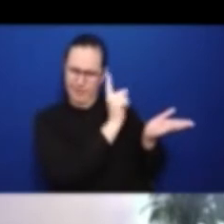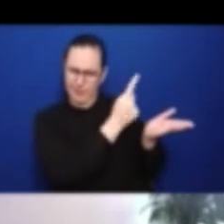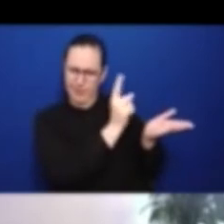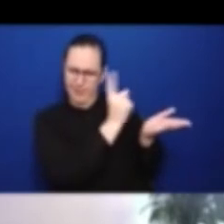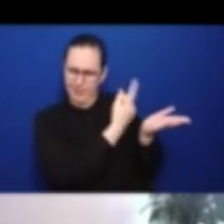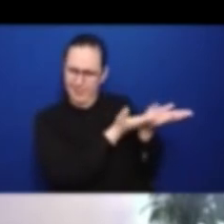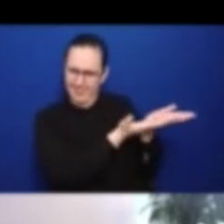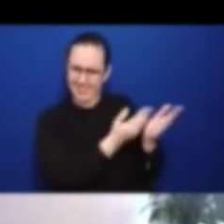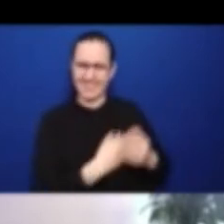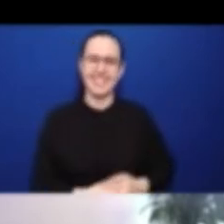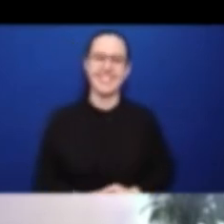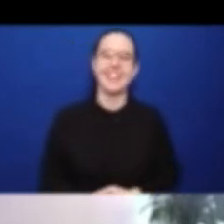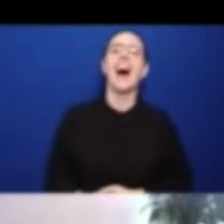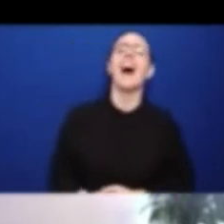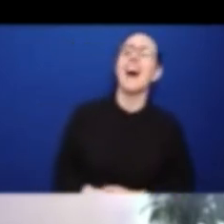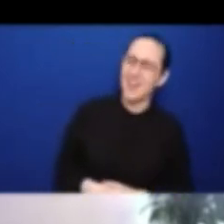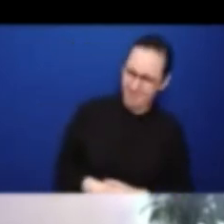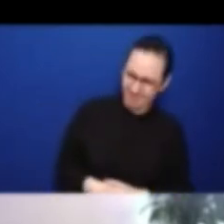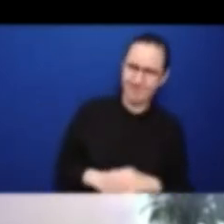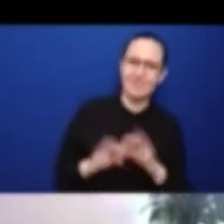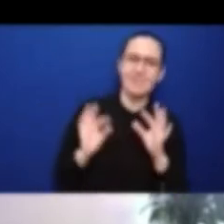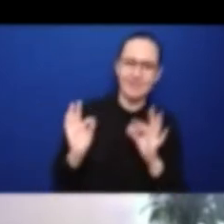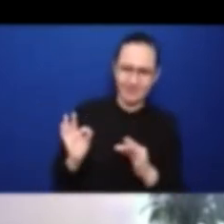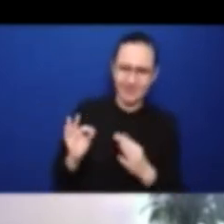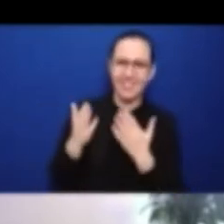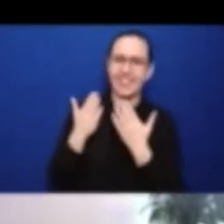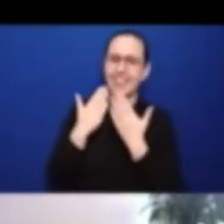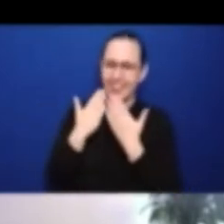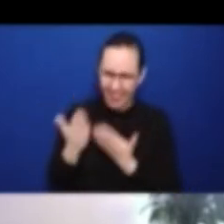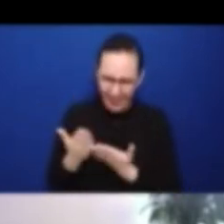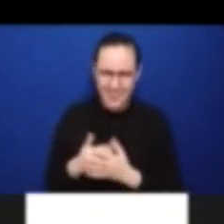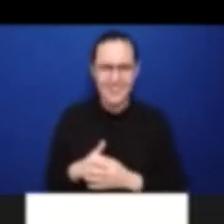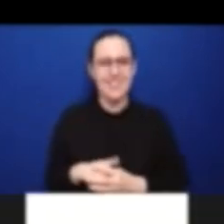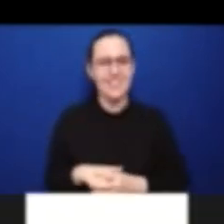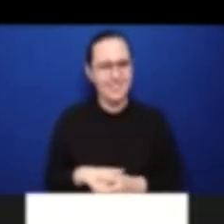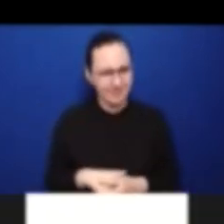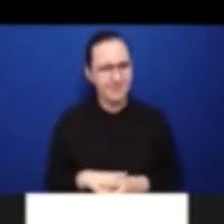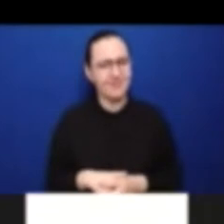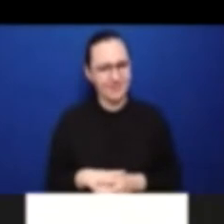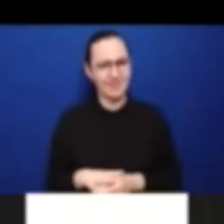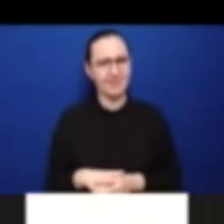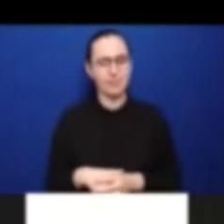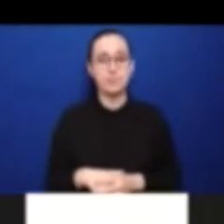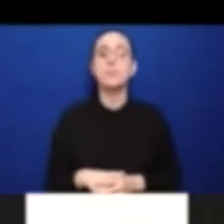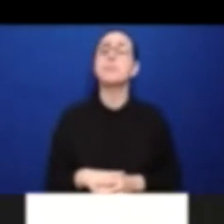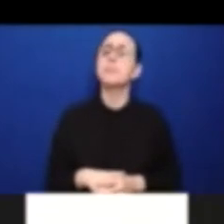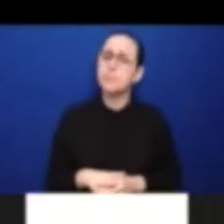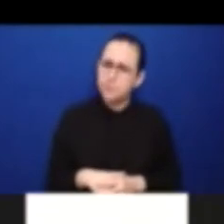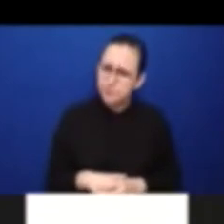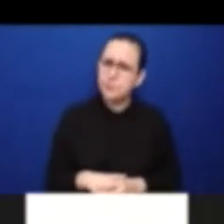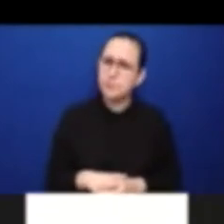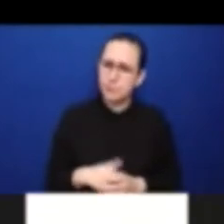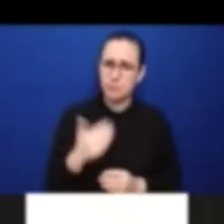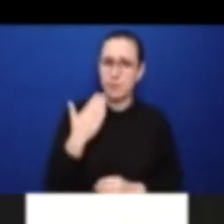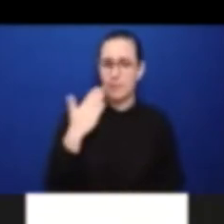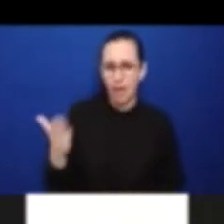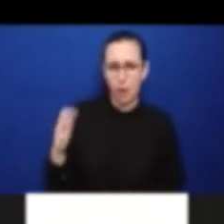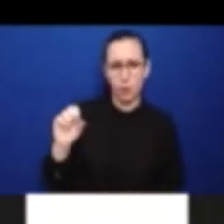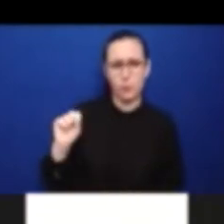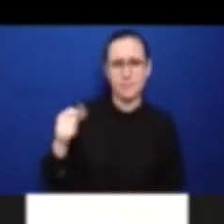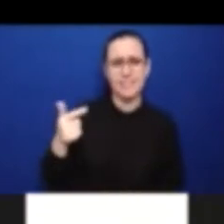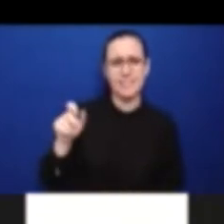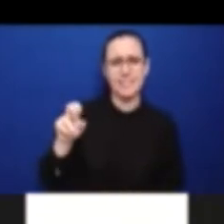Thank you very much. Thank you. And thank you, Steve, for having me today. It is,